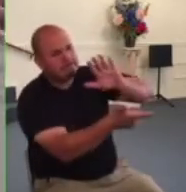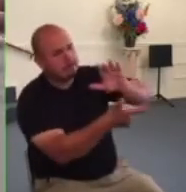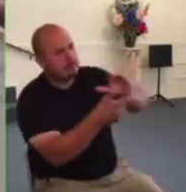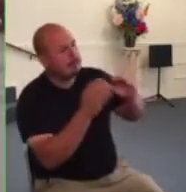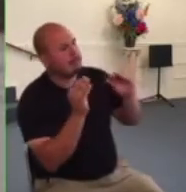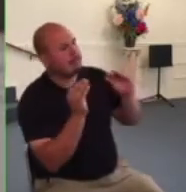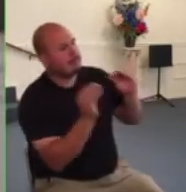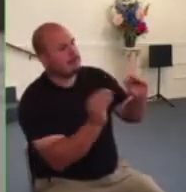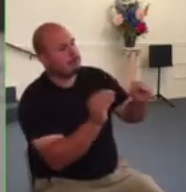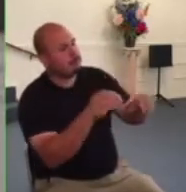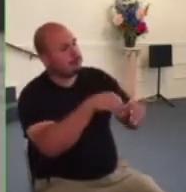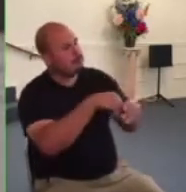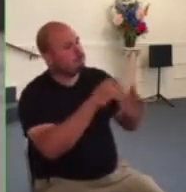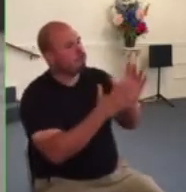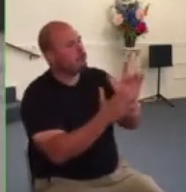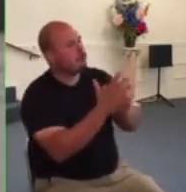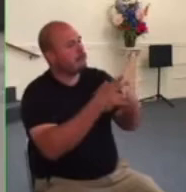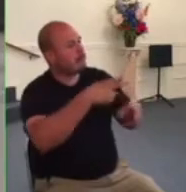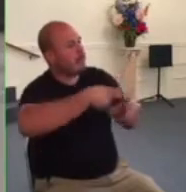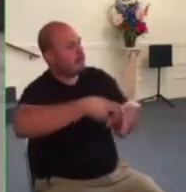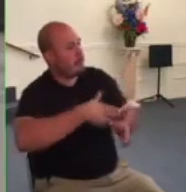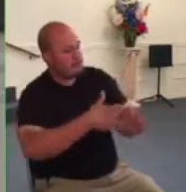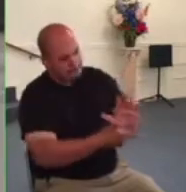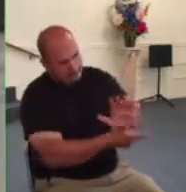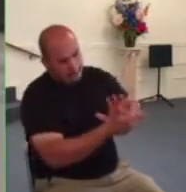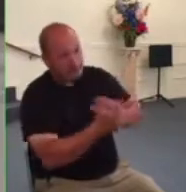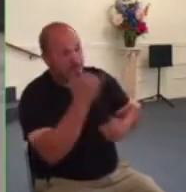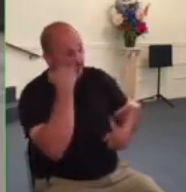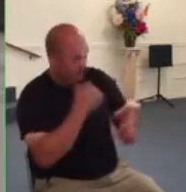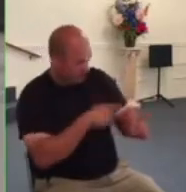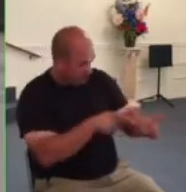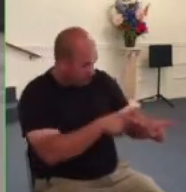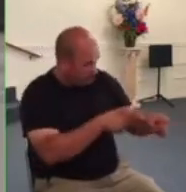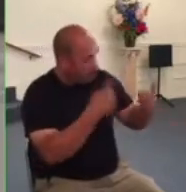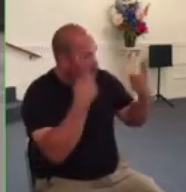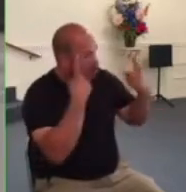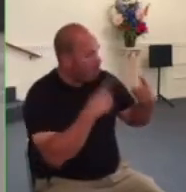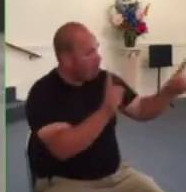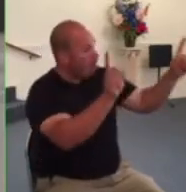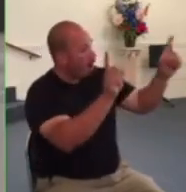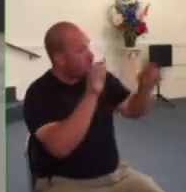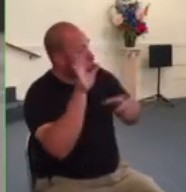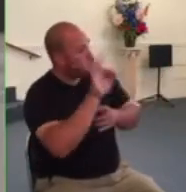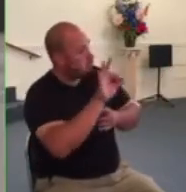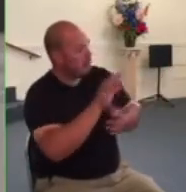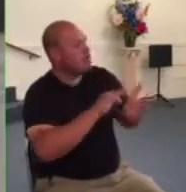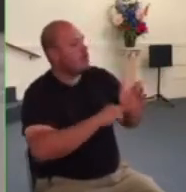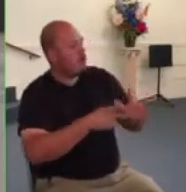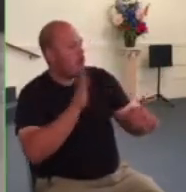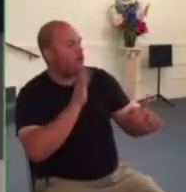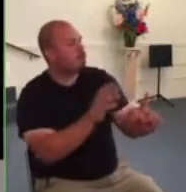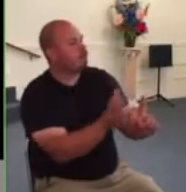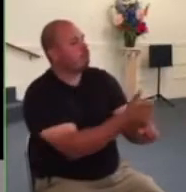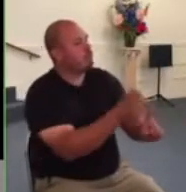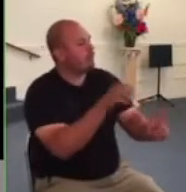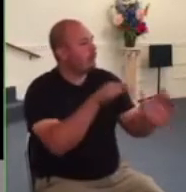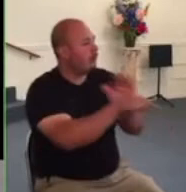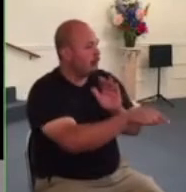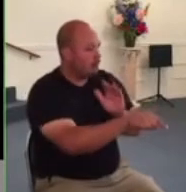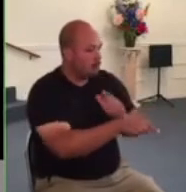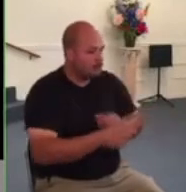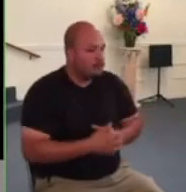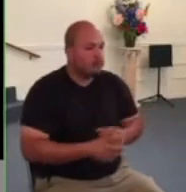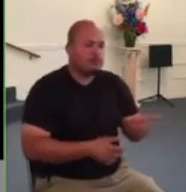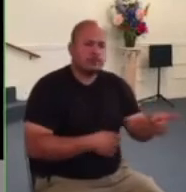this anymore but peter in chapter 4 verse 19 responds which is right in god's eyes to listen to you or to